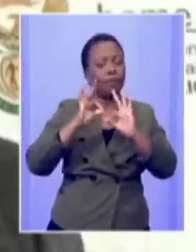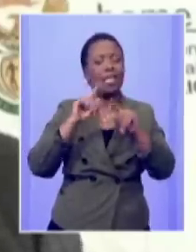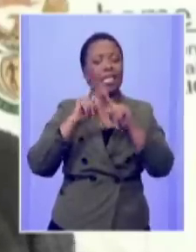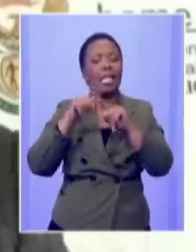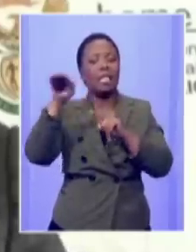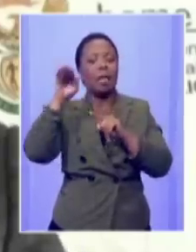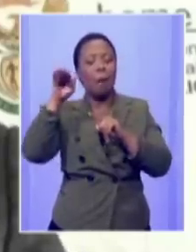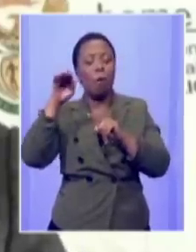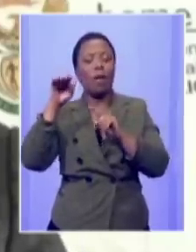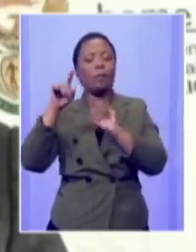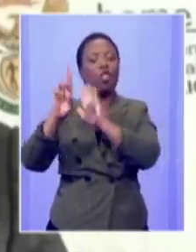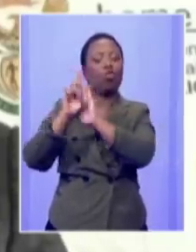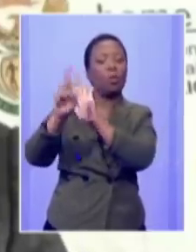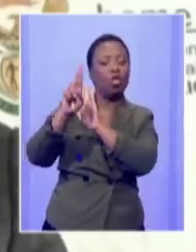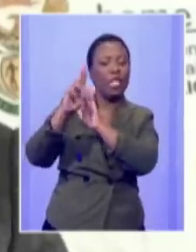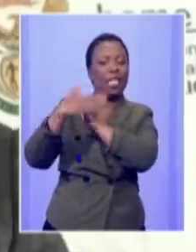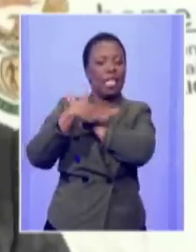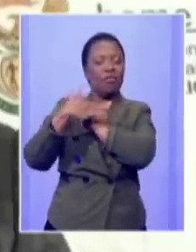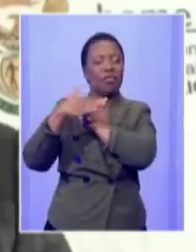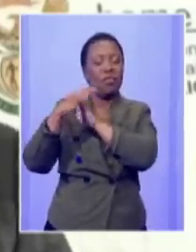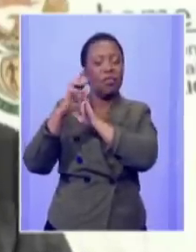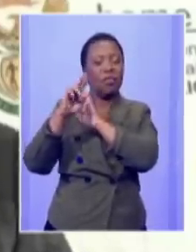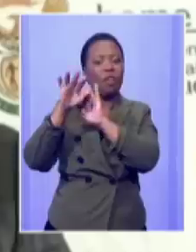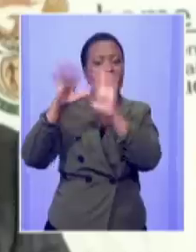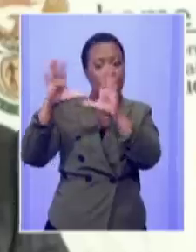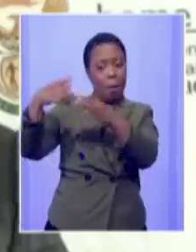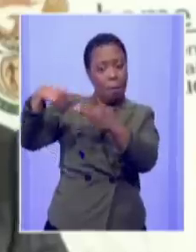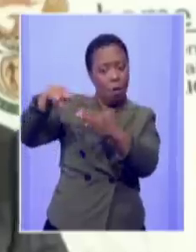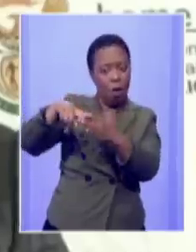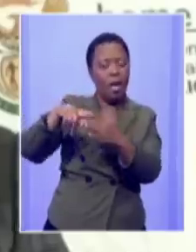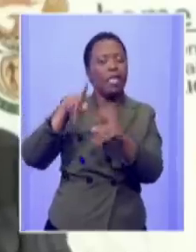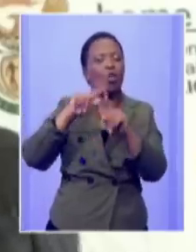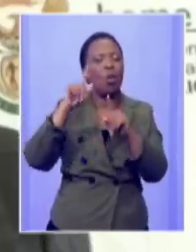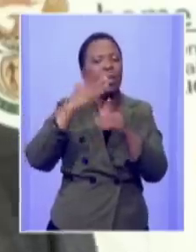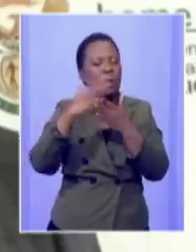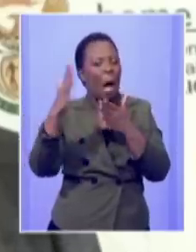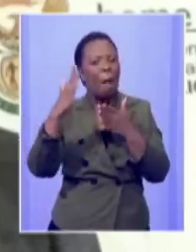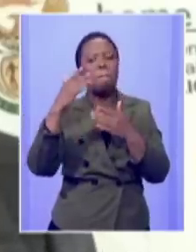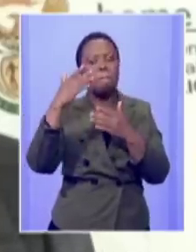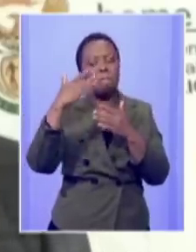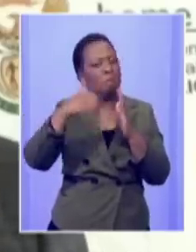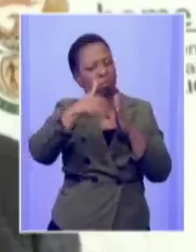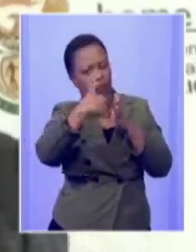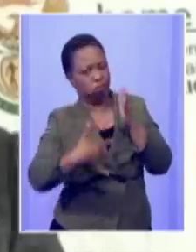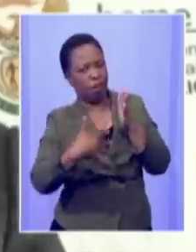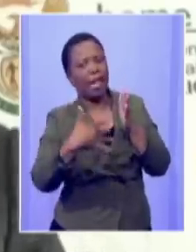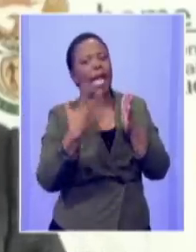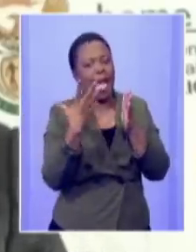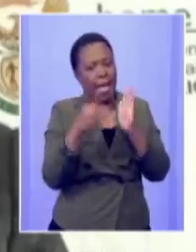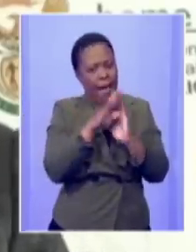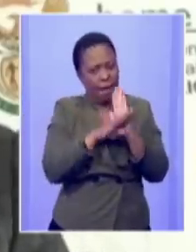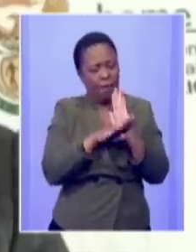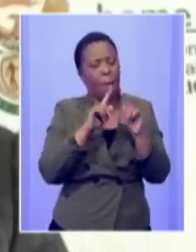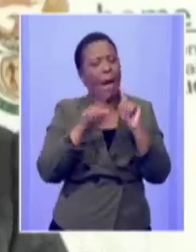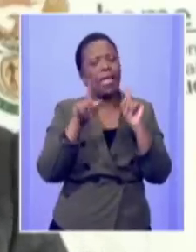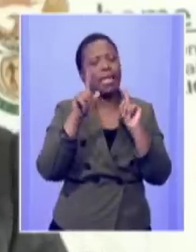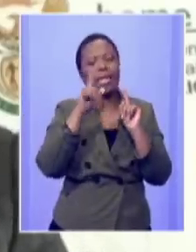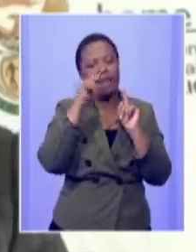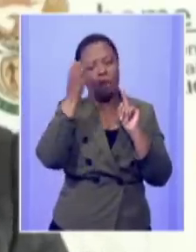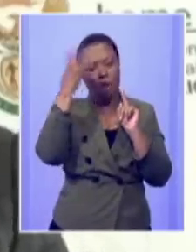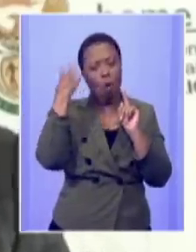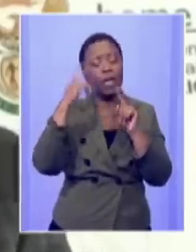some of the lawyers groups that were representing them i just forgot their names i can give you a list and we discussed and some of the